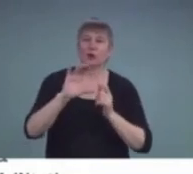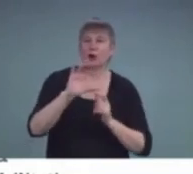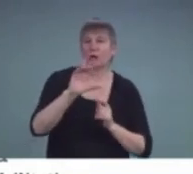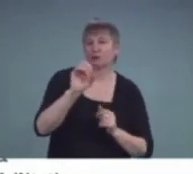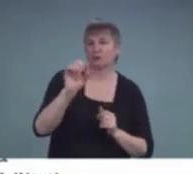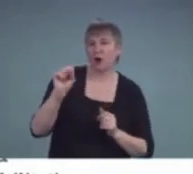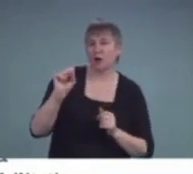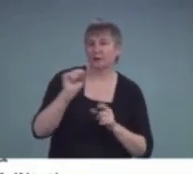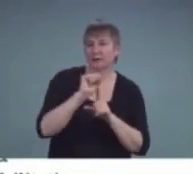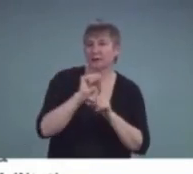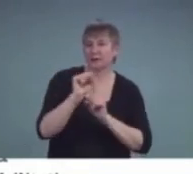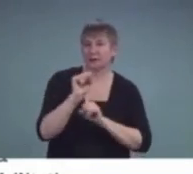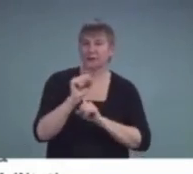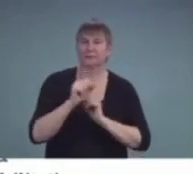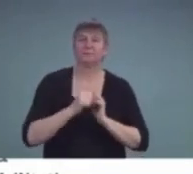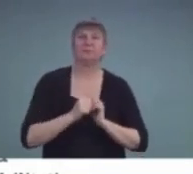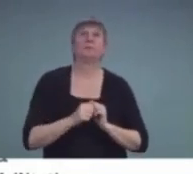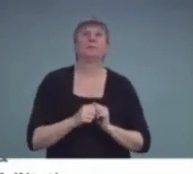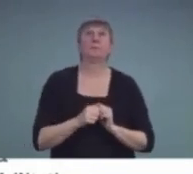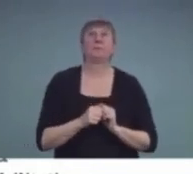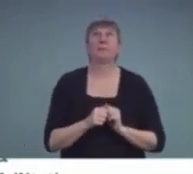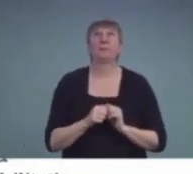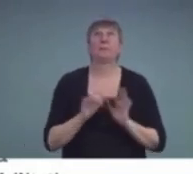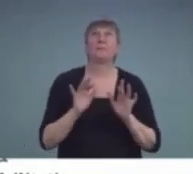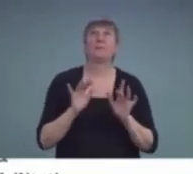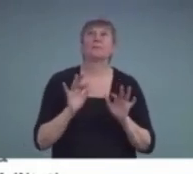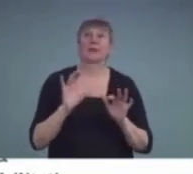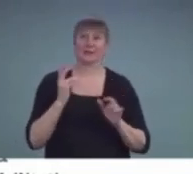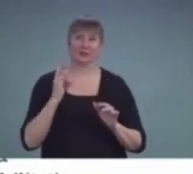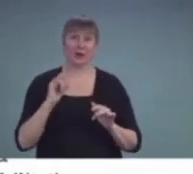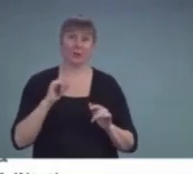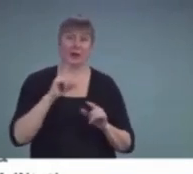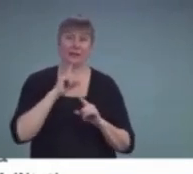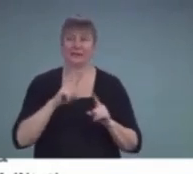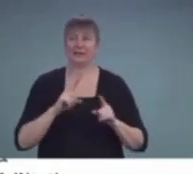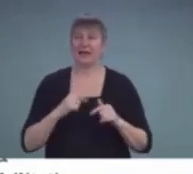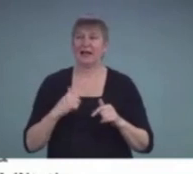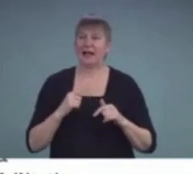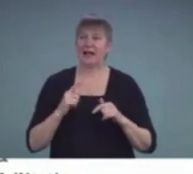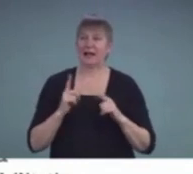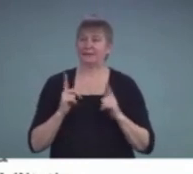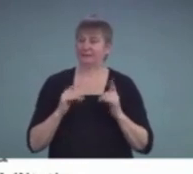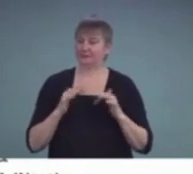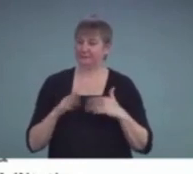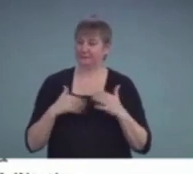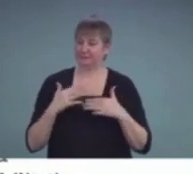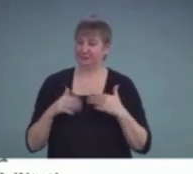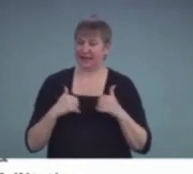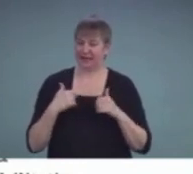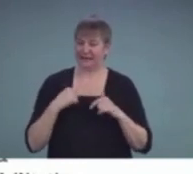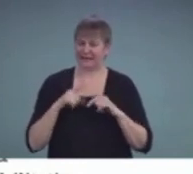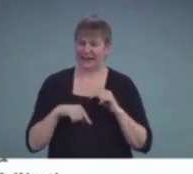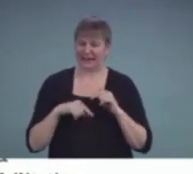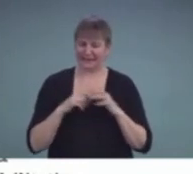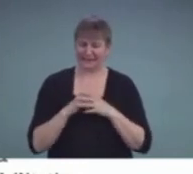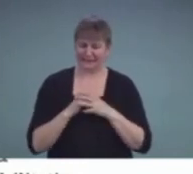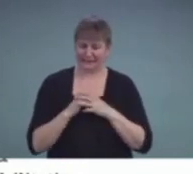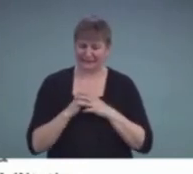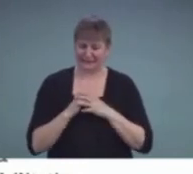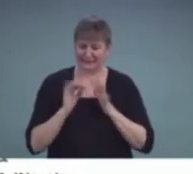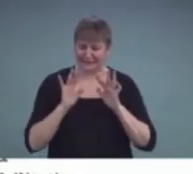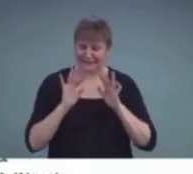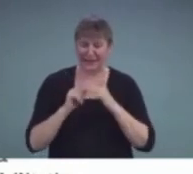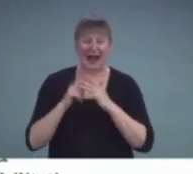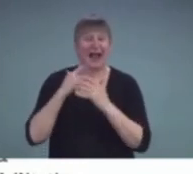There actually will be. I can't probably say too much because I just reviewed the article and it's, you're not supposed to share